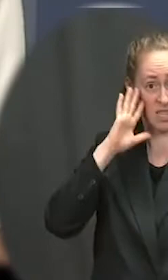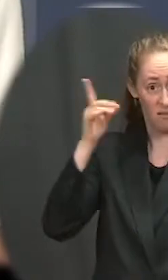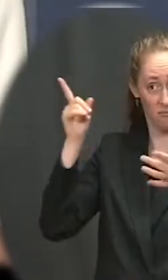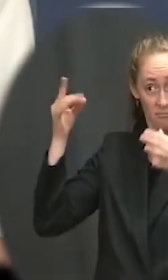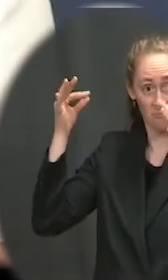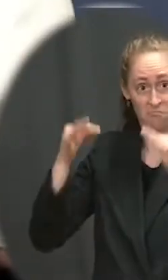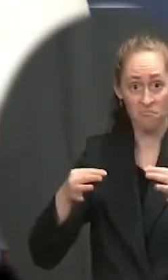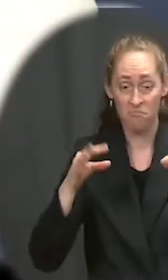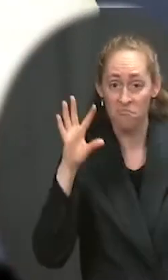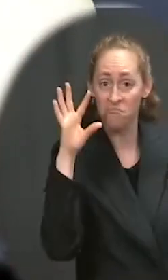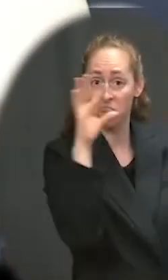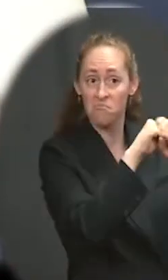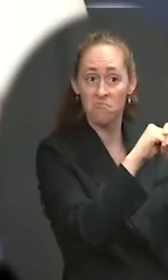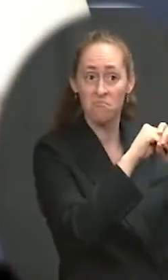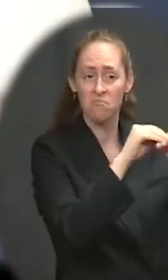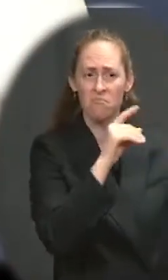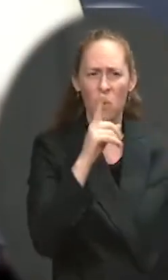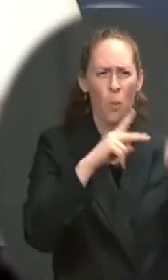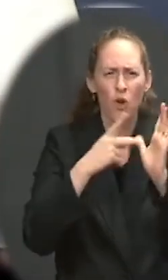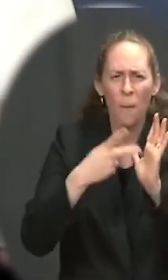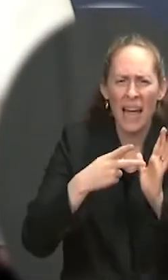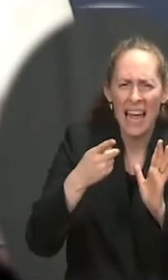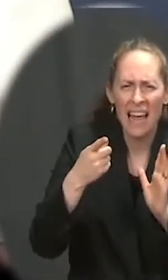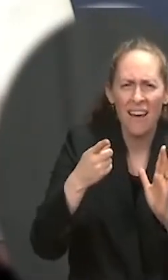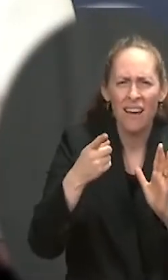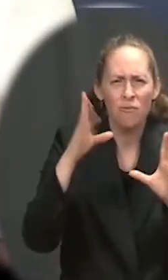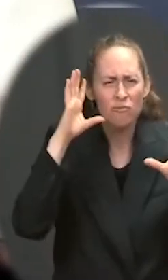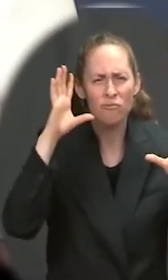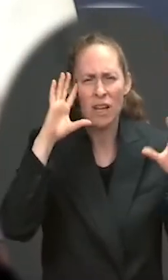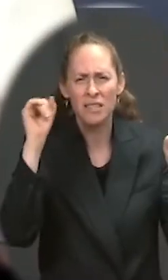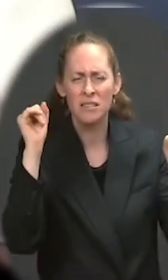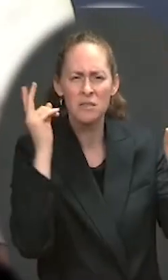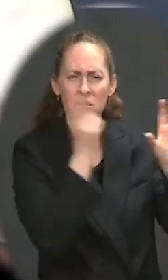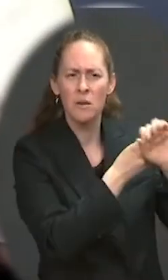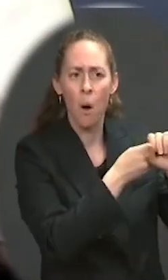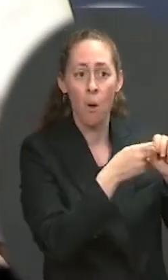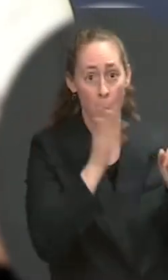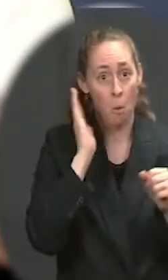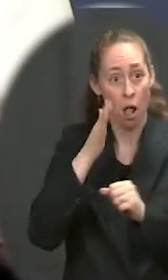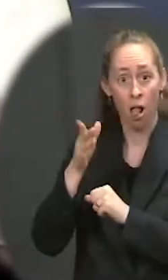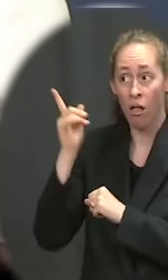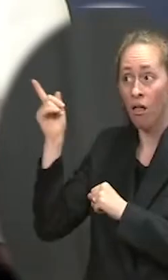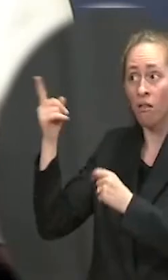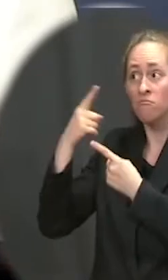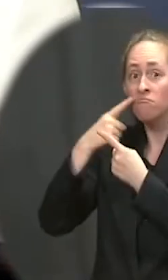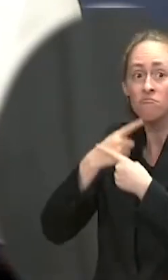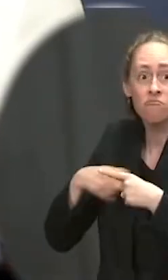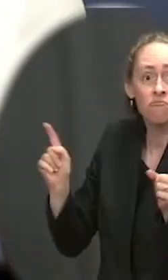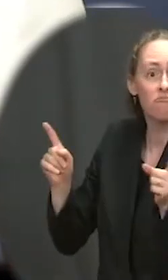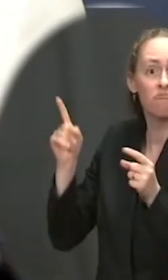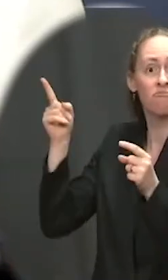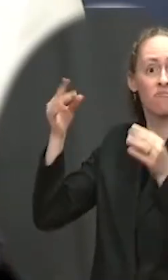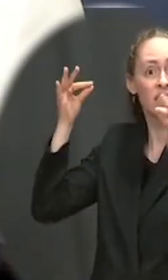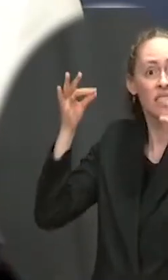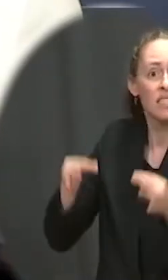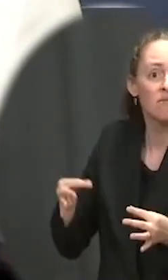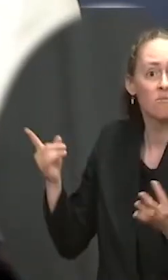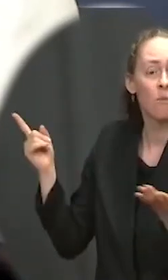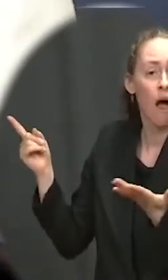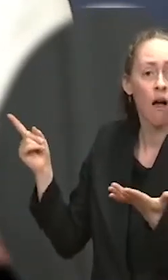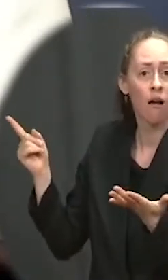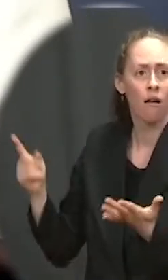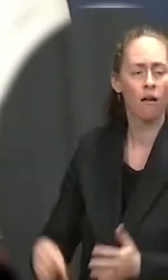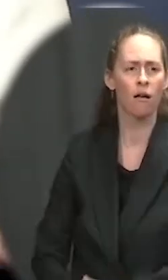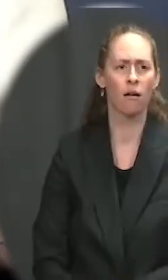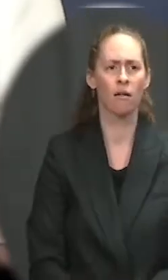Yes. And what factors are delaying the announcement? Well, I think the President and his team assess